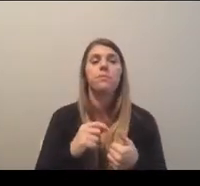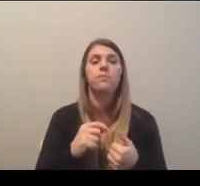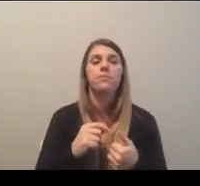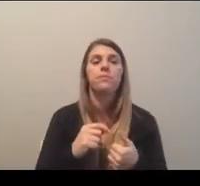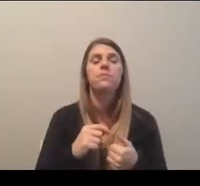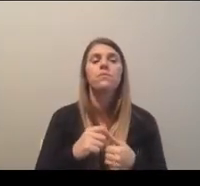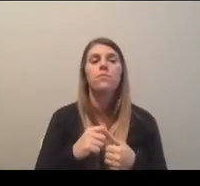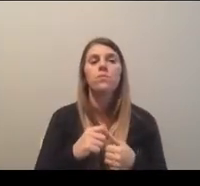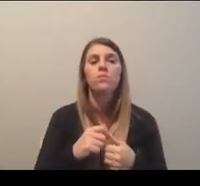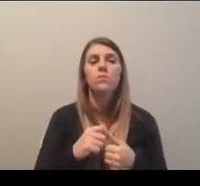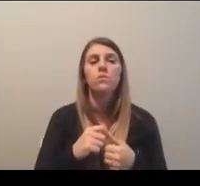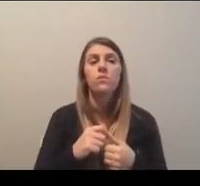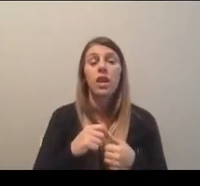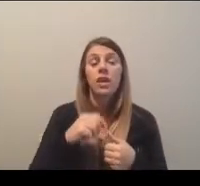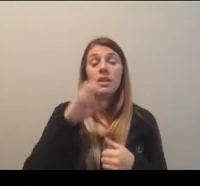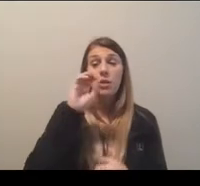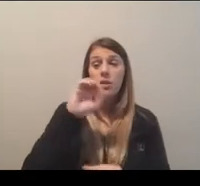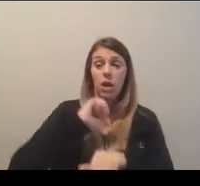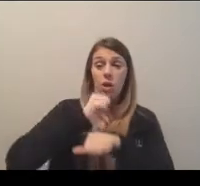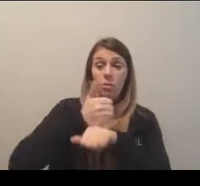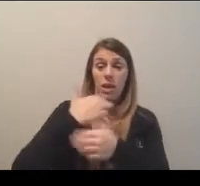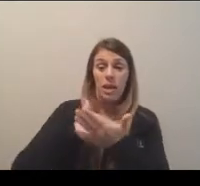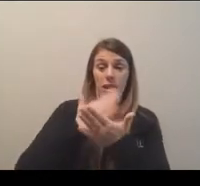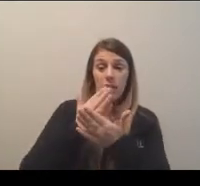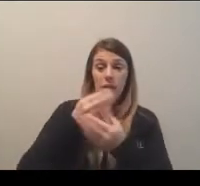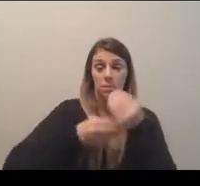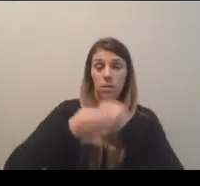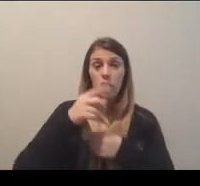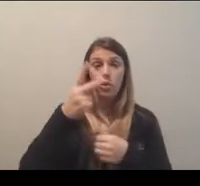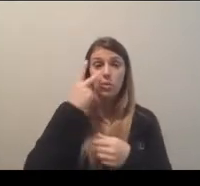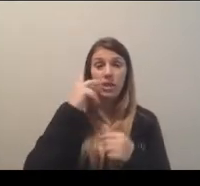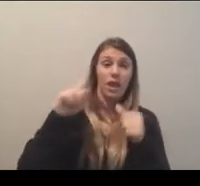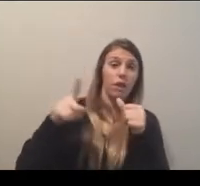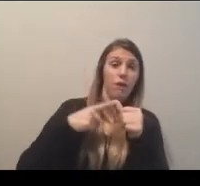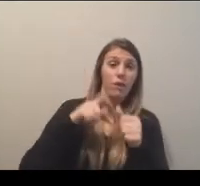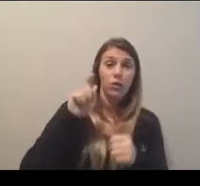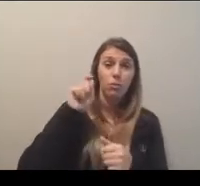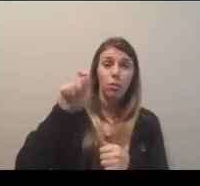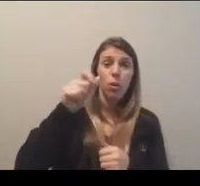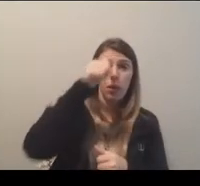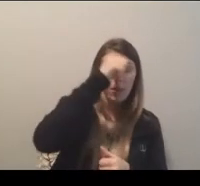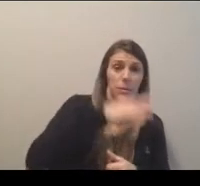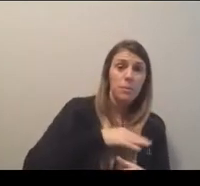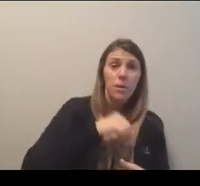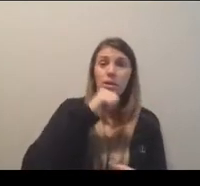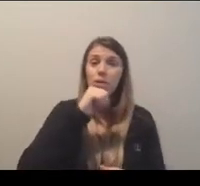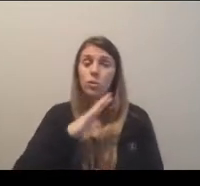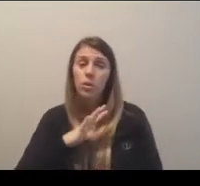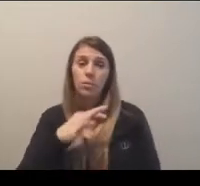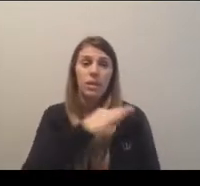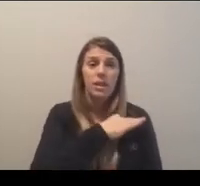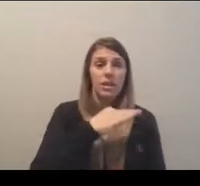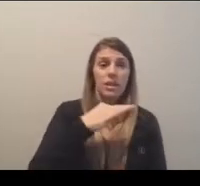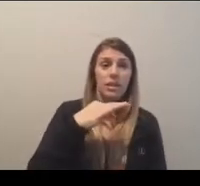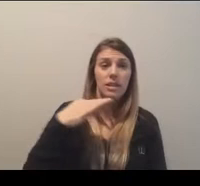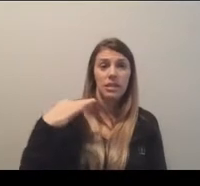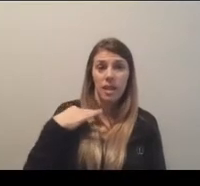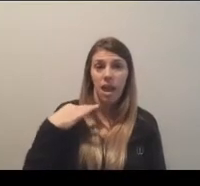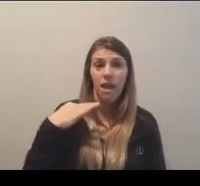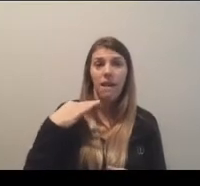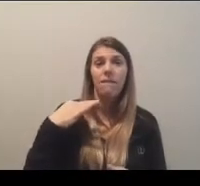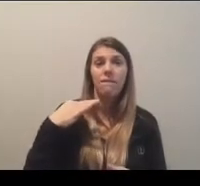And out of the zero-based budgeting, what you see on the first bullet is that the men's and women's basketball staffs, they also